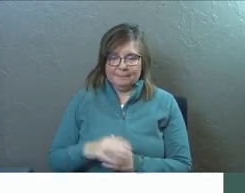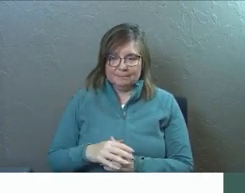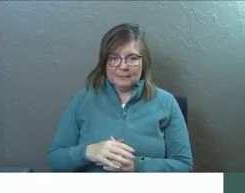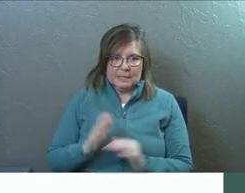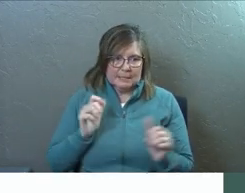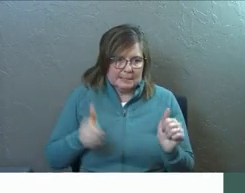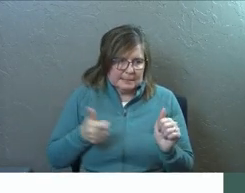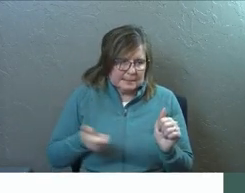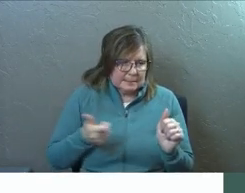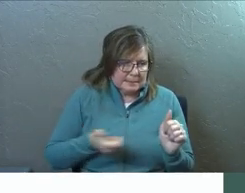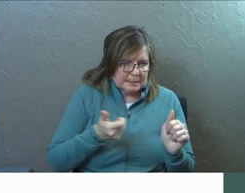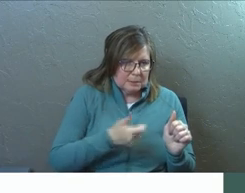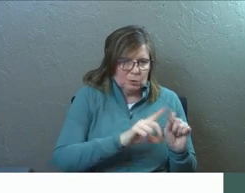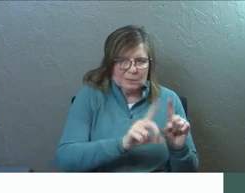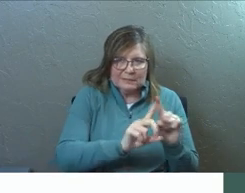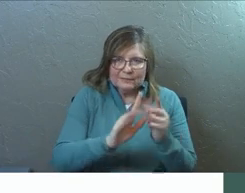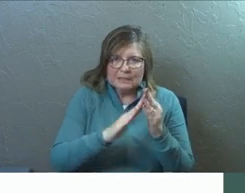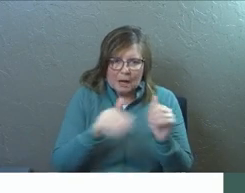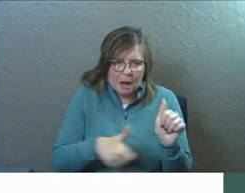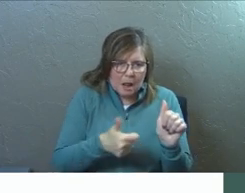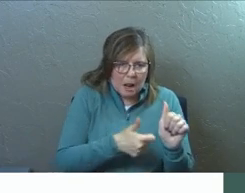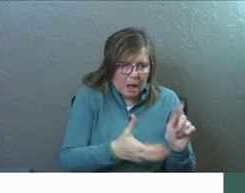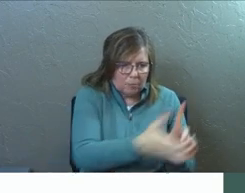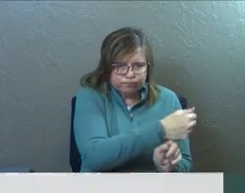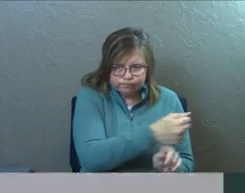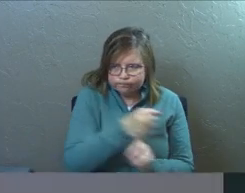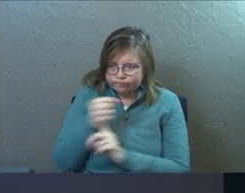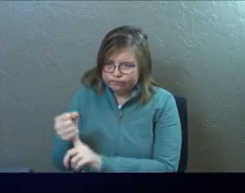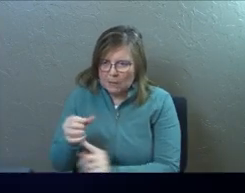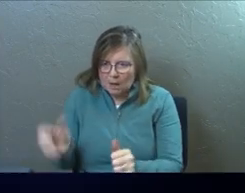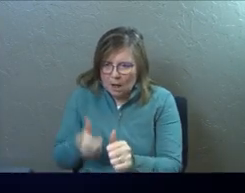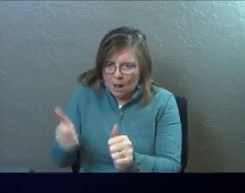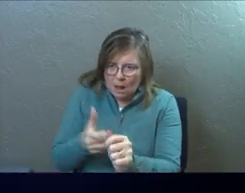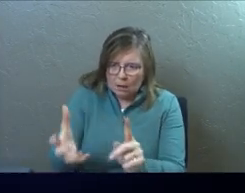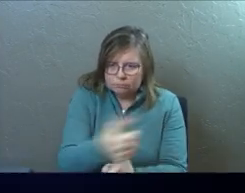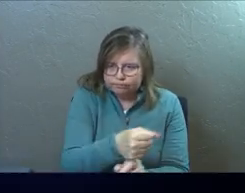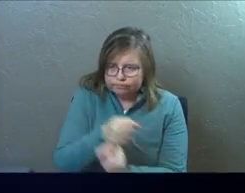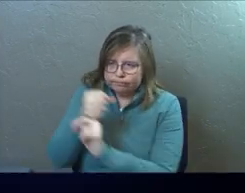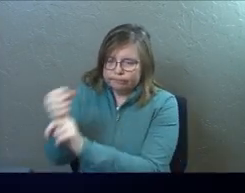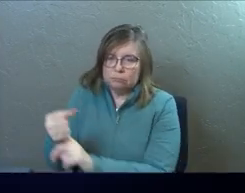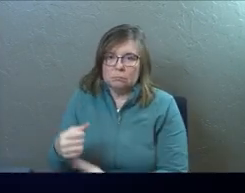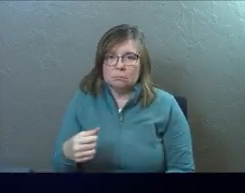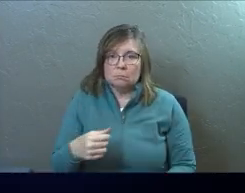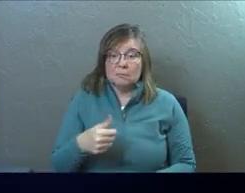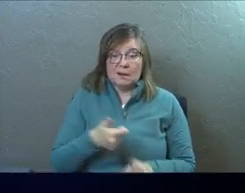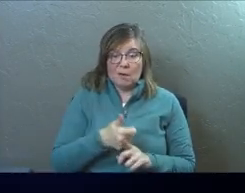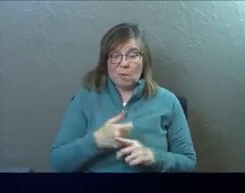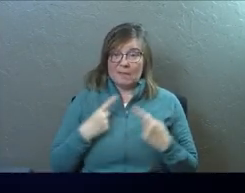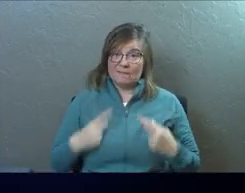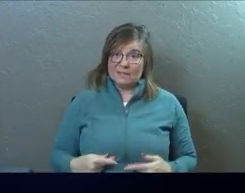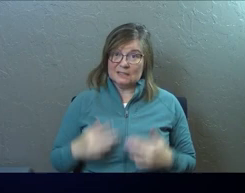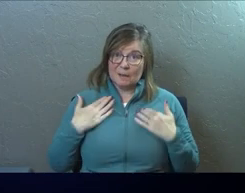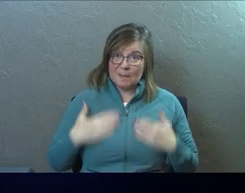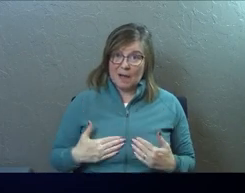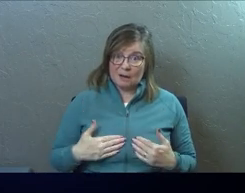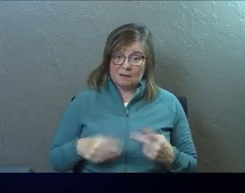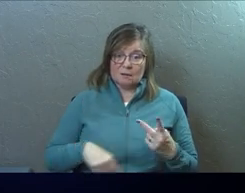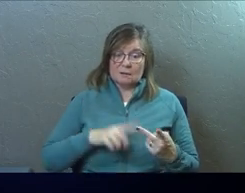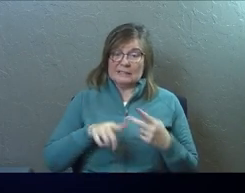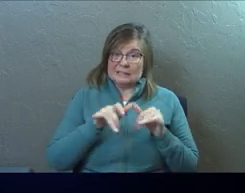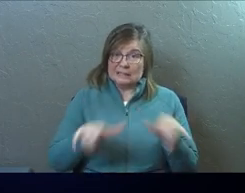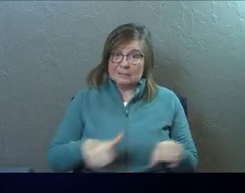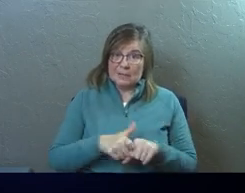foreign cities to foreign cities. So not is he, not only is he going after their physical bodies, he's trying to trap Christians